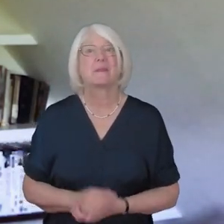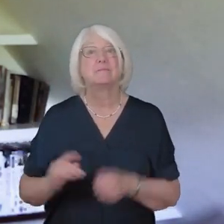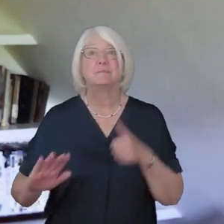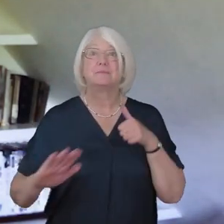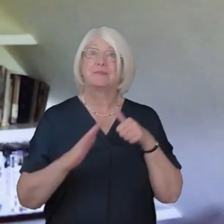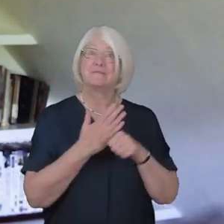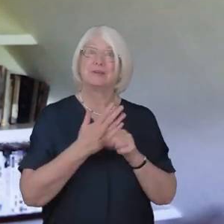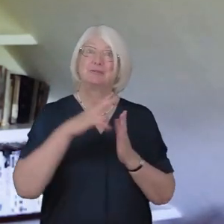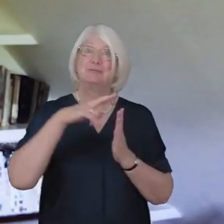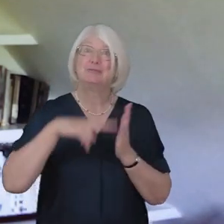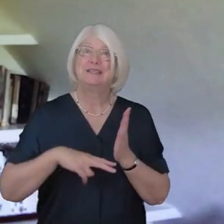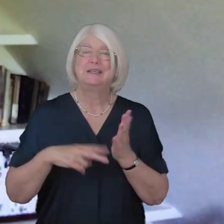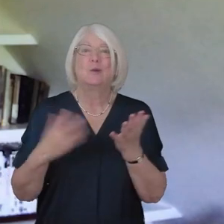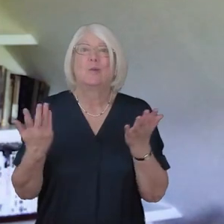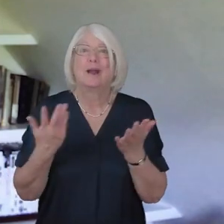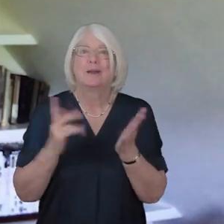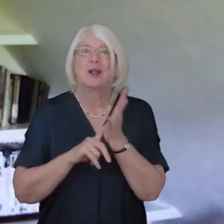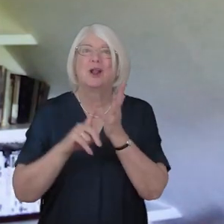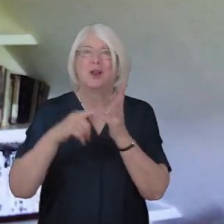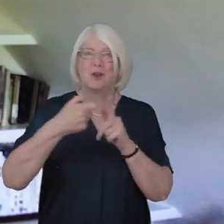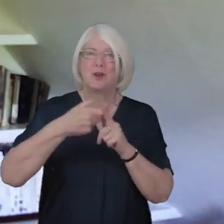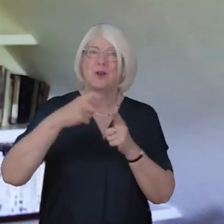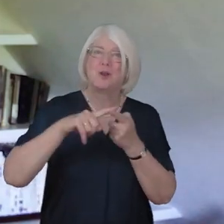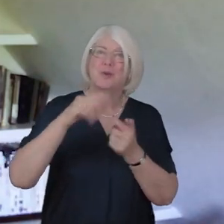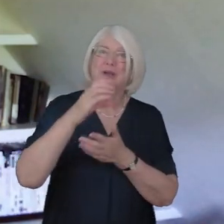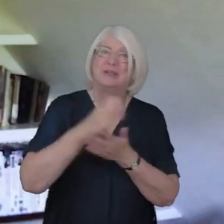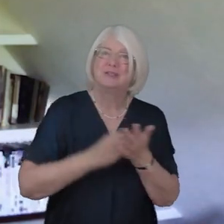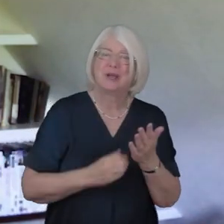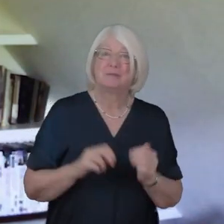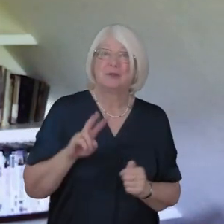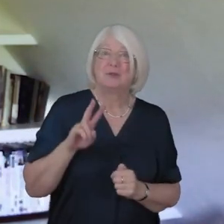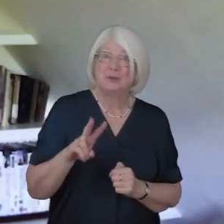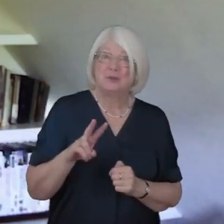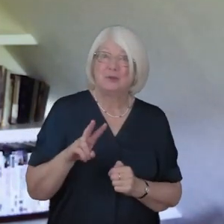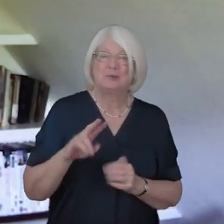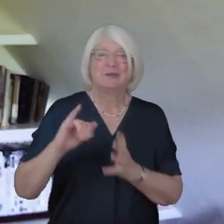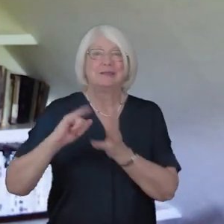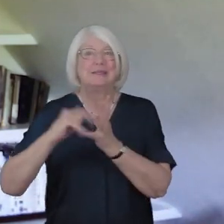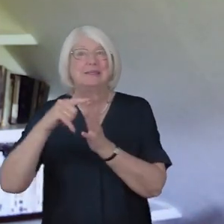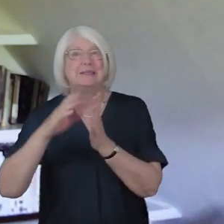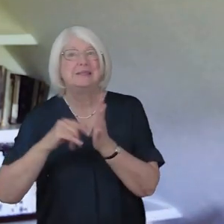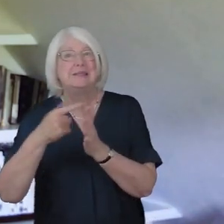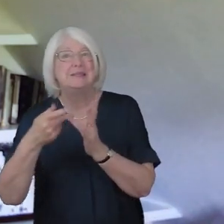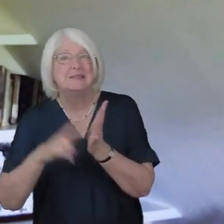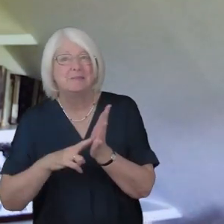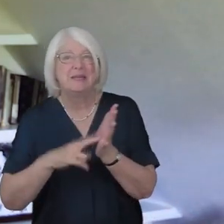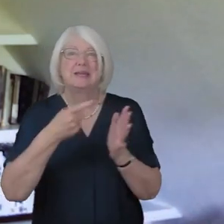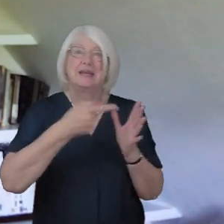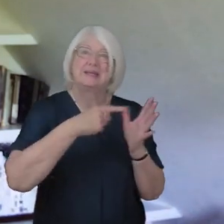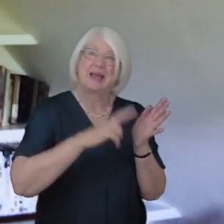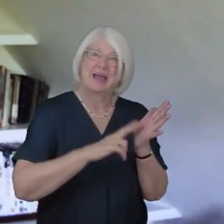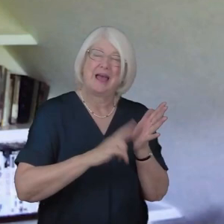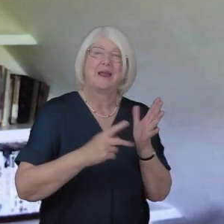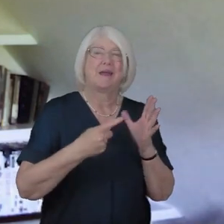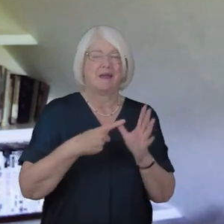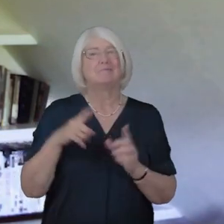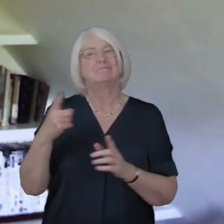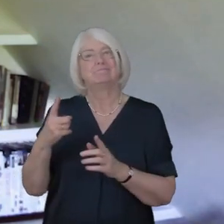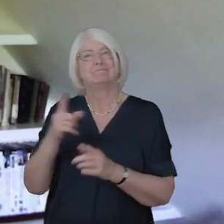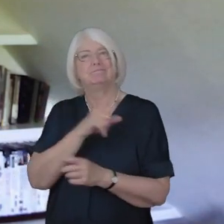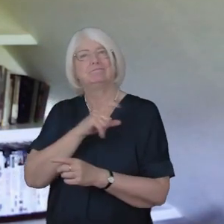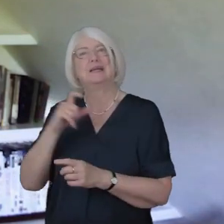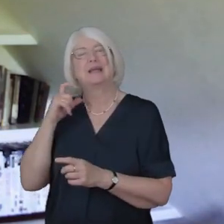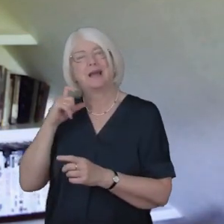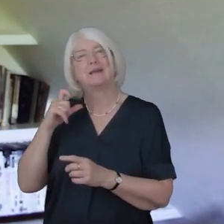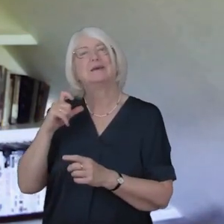our first reading is from Luke chapter 2 the story of Simeon and Anna and it's read for us by Canon Dr Erica Roberts